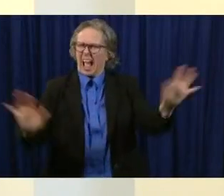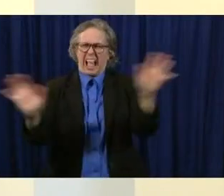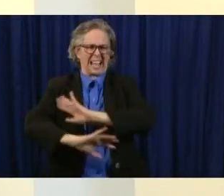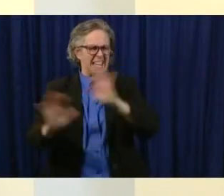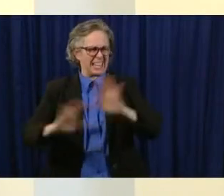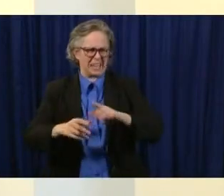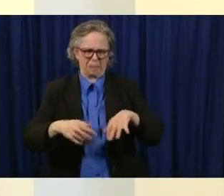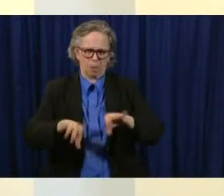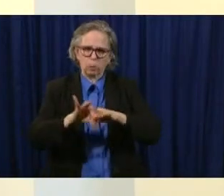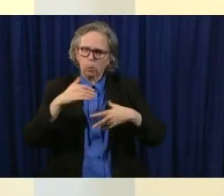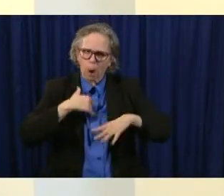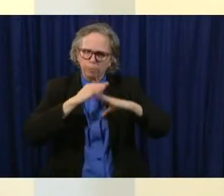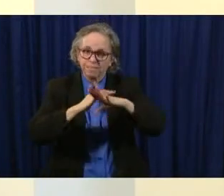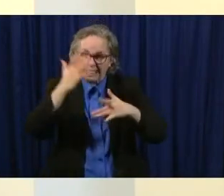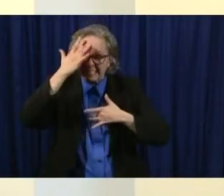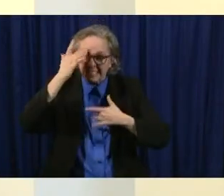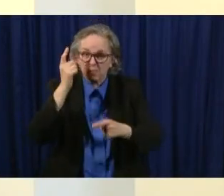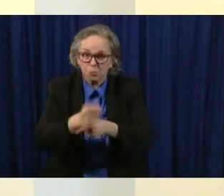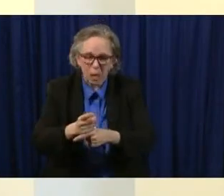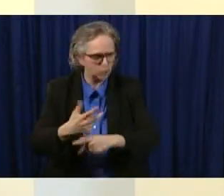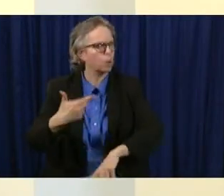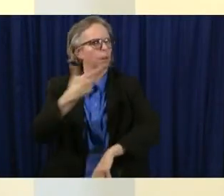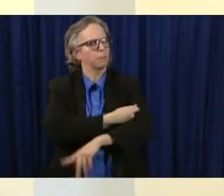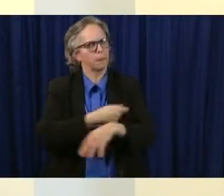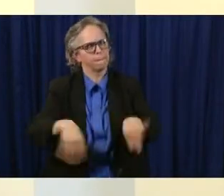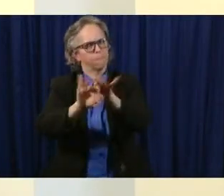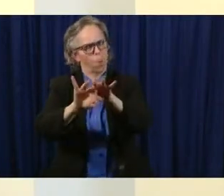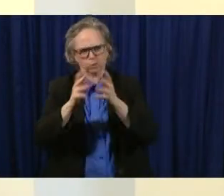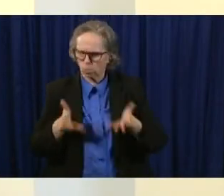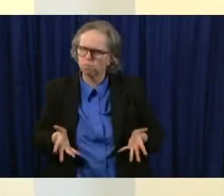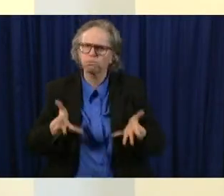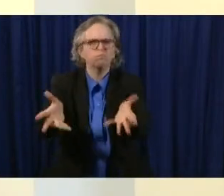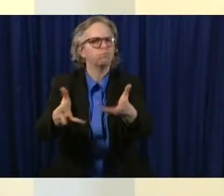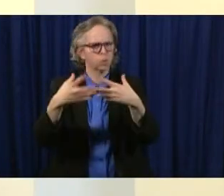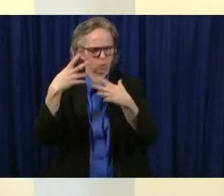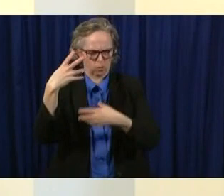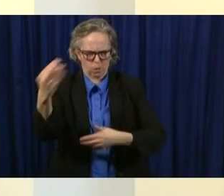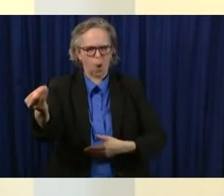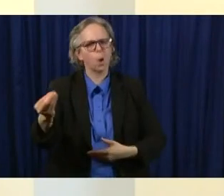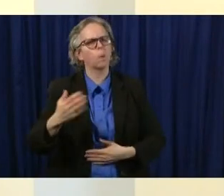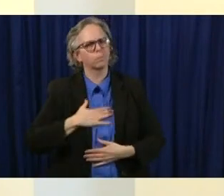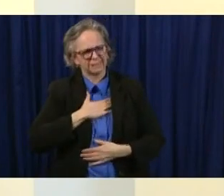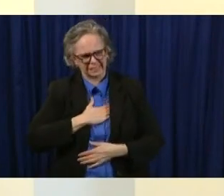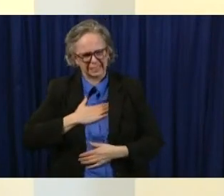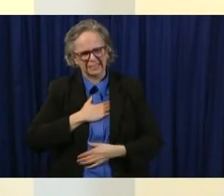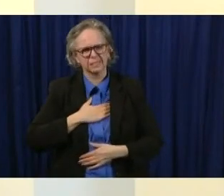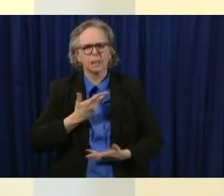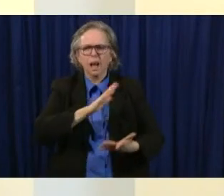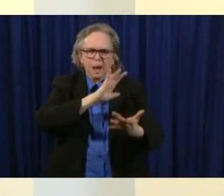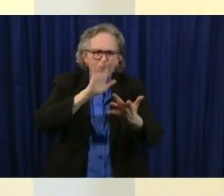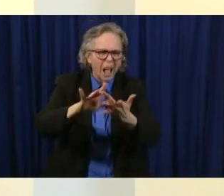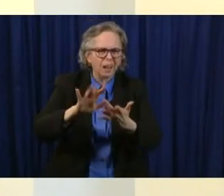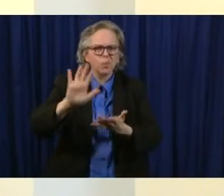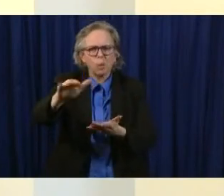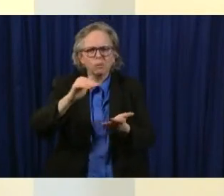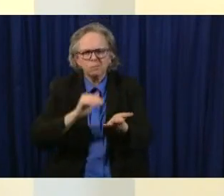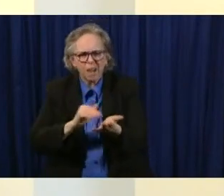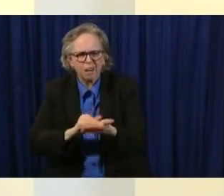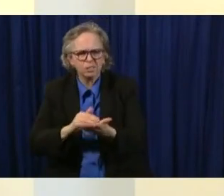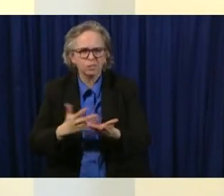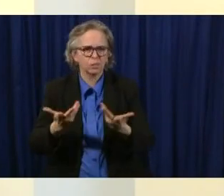diseases that we can prevent against so definitely think about contacting your primary care provider your pediatrician